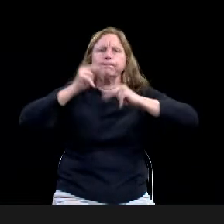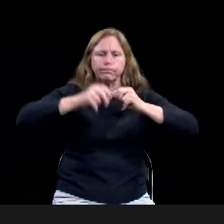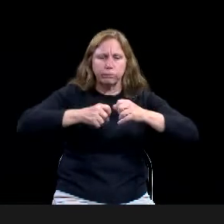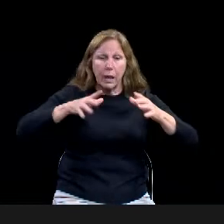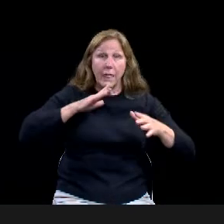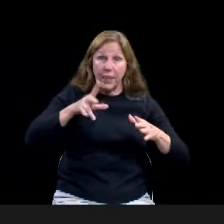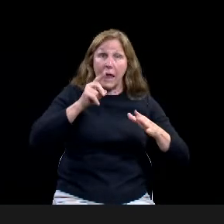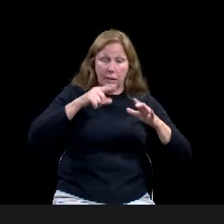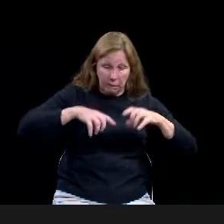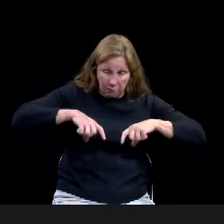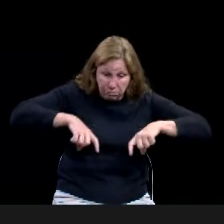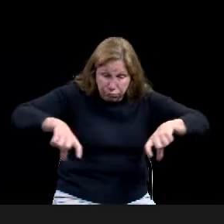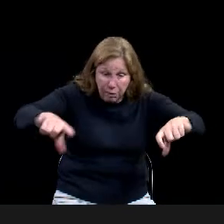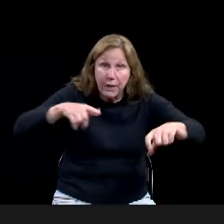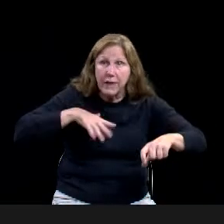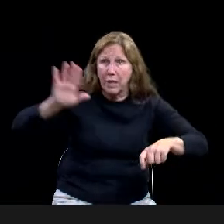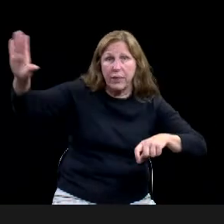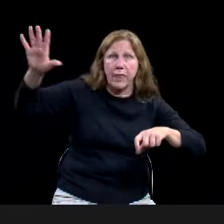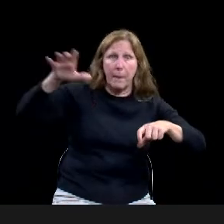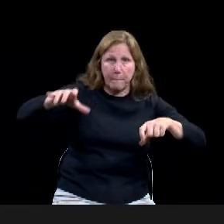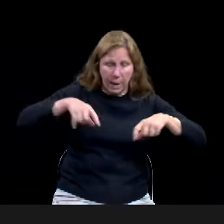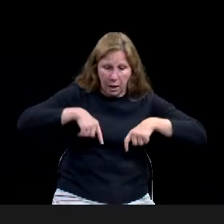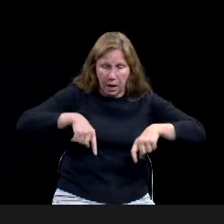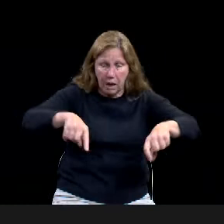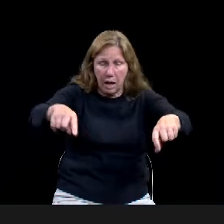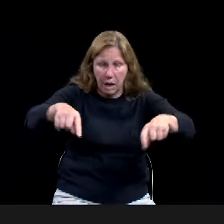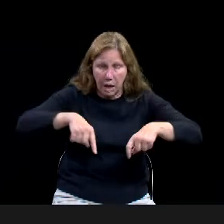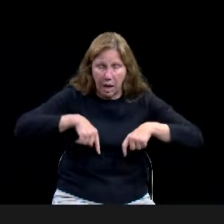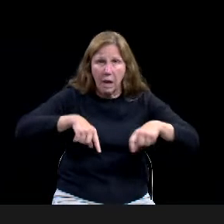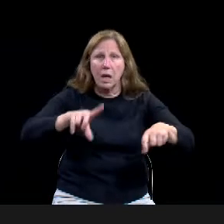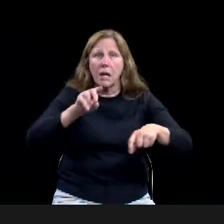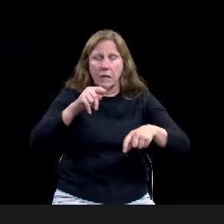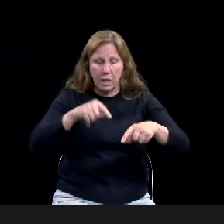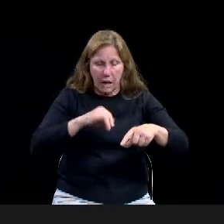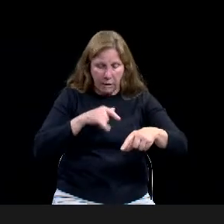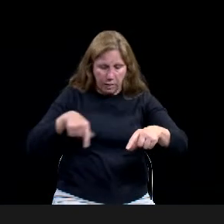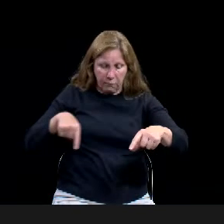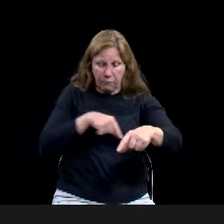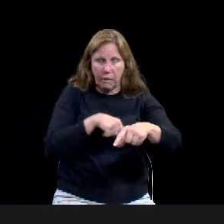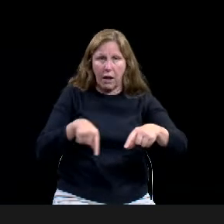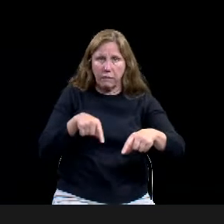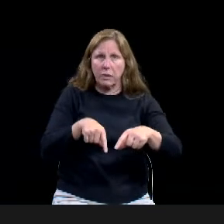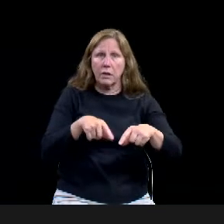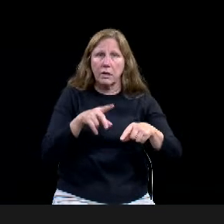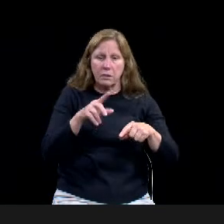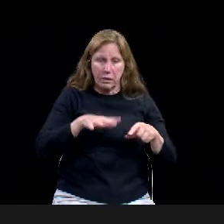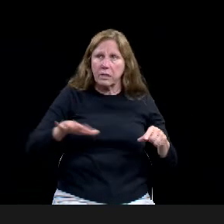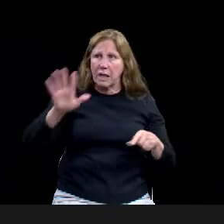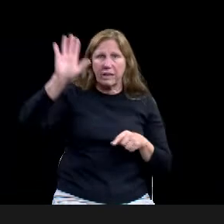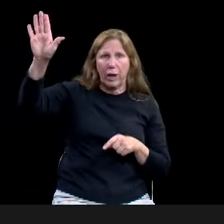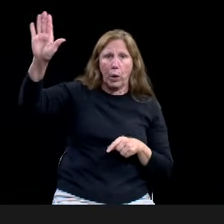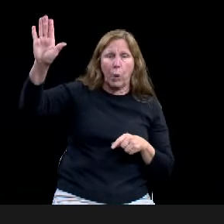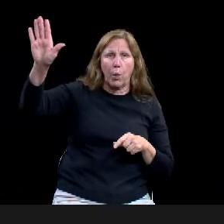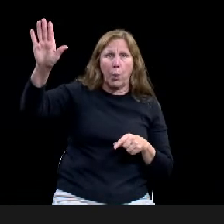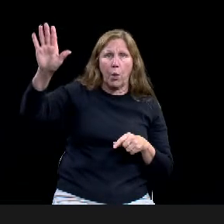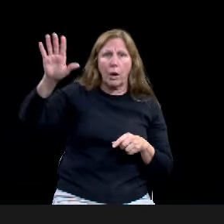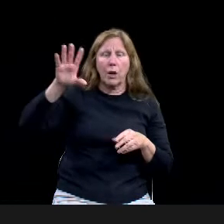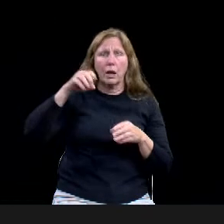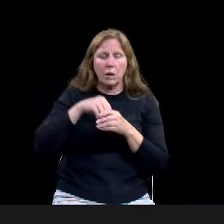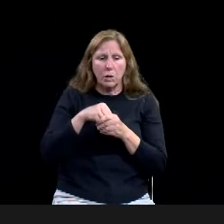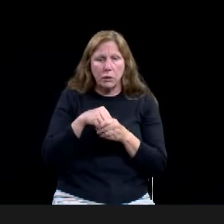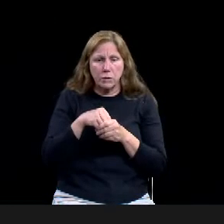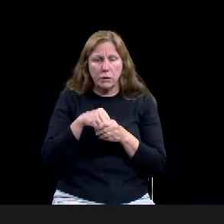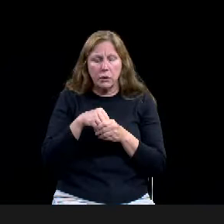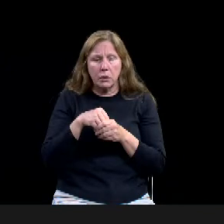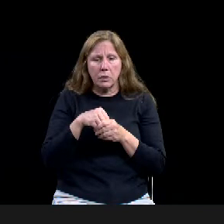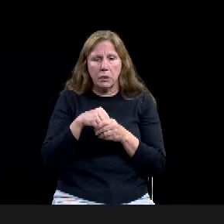uh, includes their mark, uh, and Paula heard, uh, welcome center and some other lands that they're wanting to expand, uh, the campus. And,